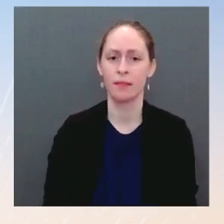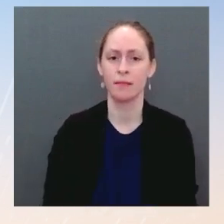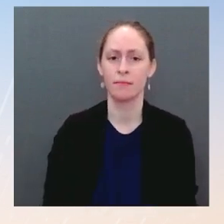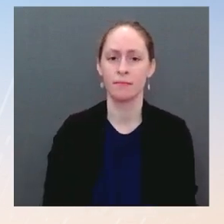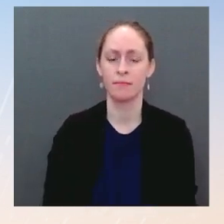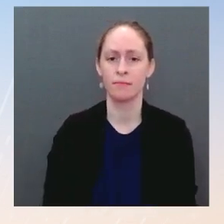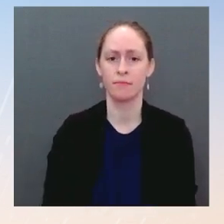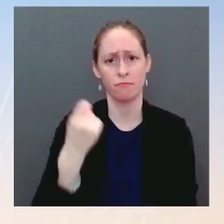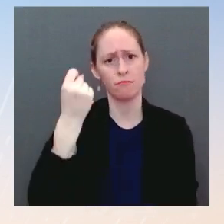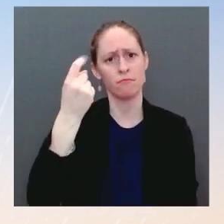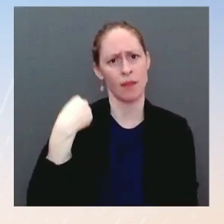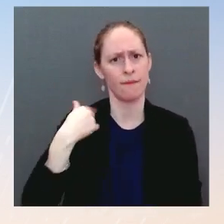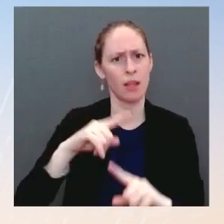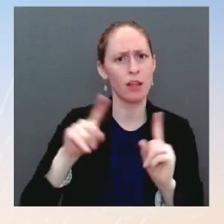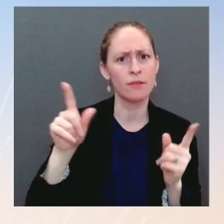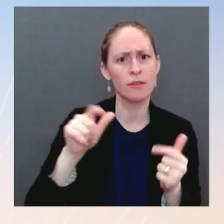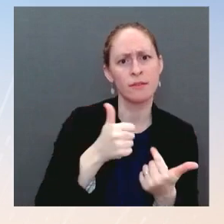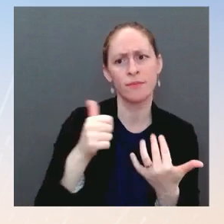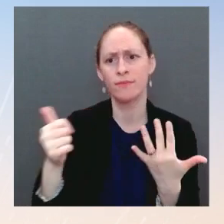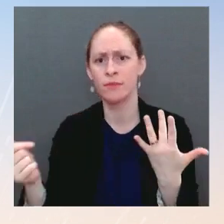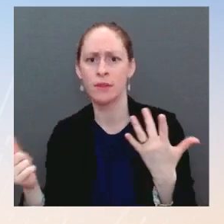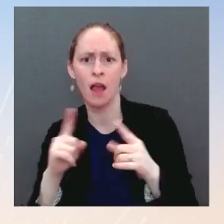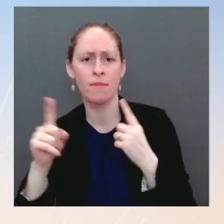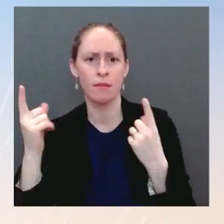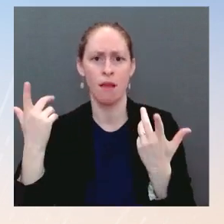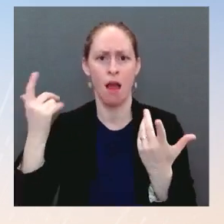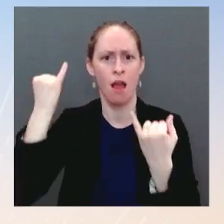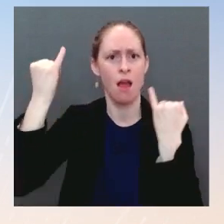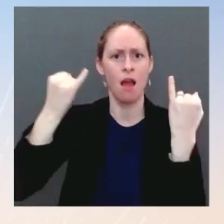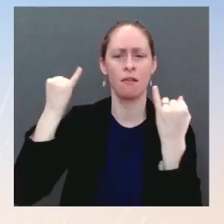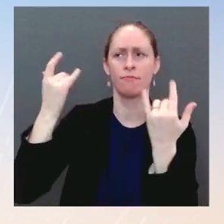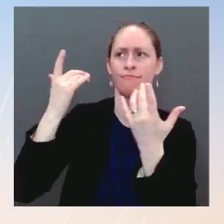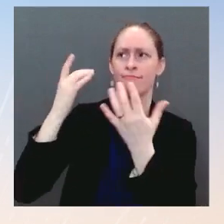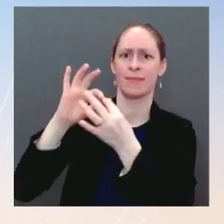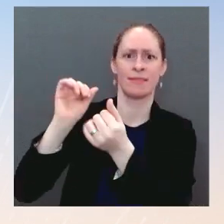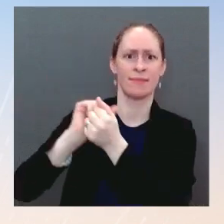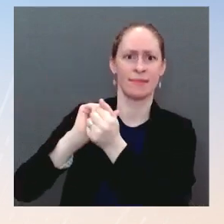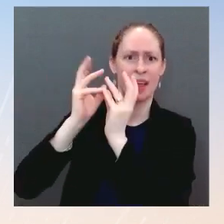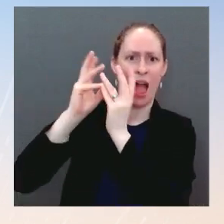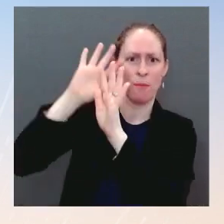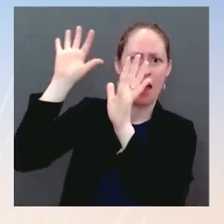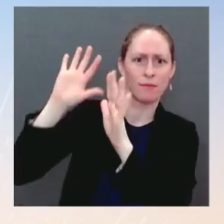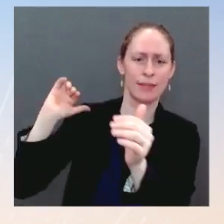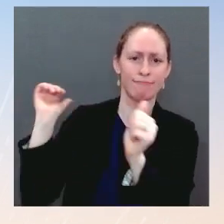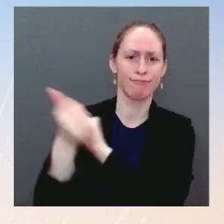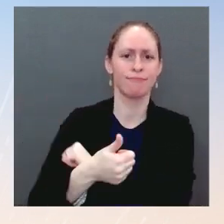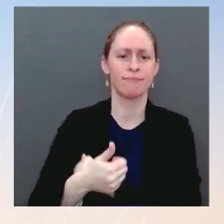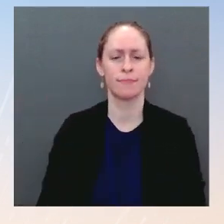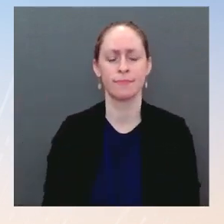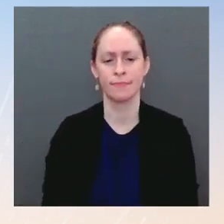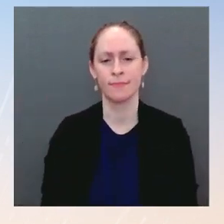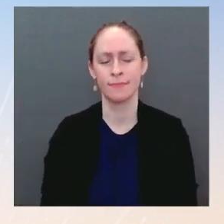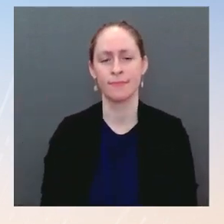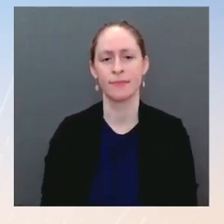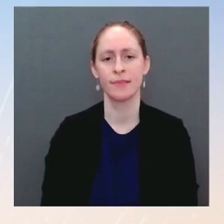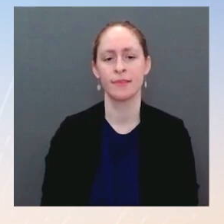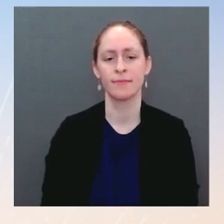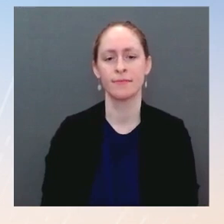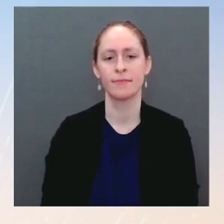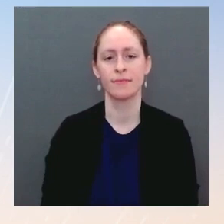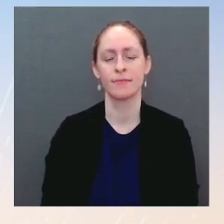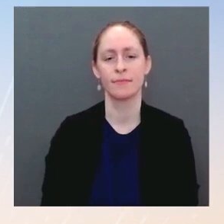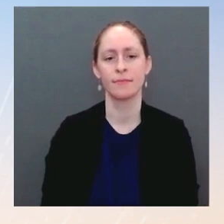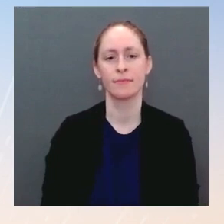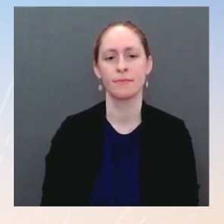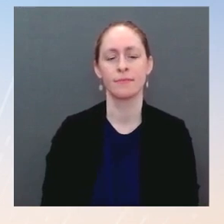beyond the challenges we have because of those posed by the court challenges, including tackling super